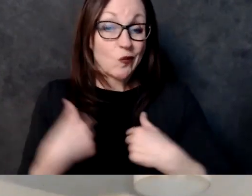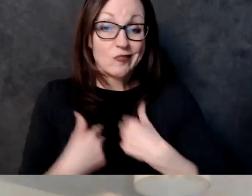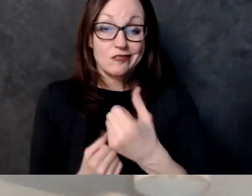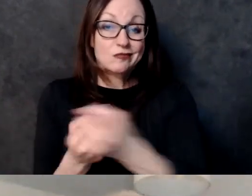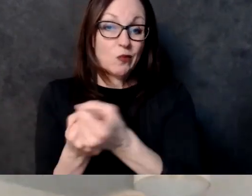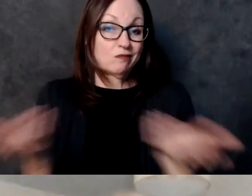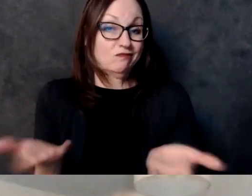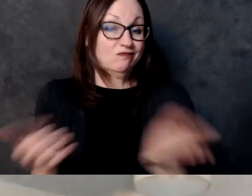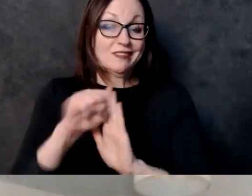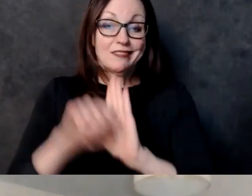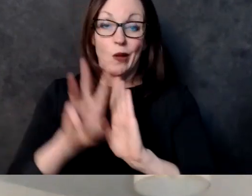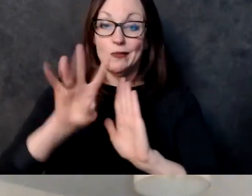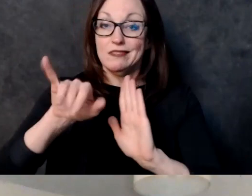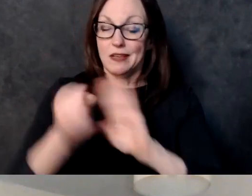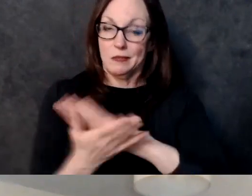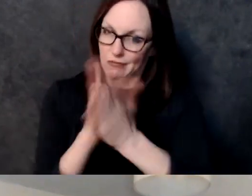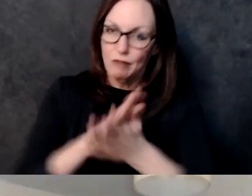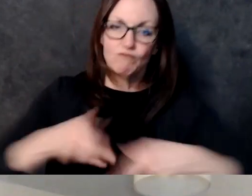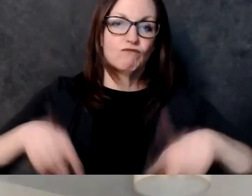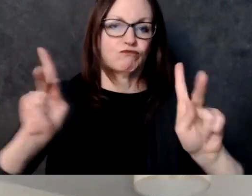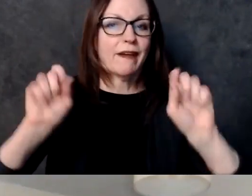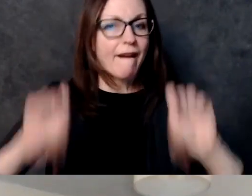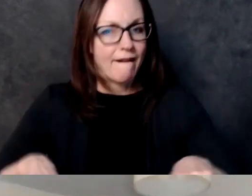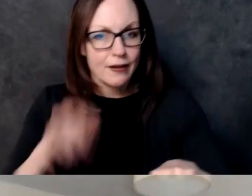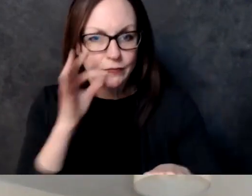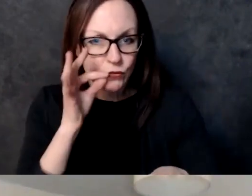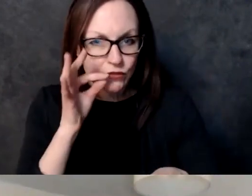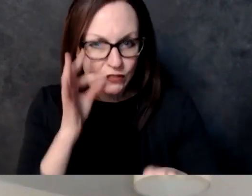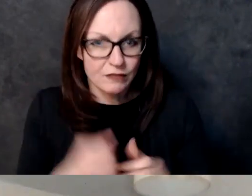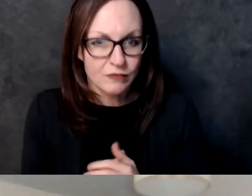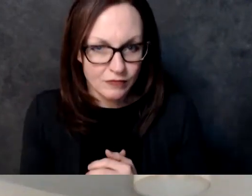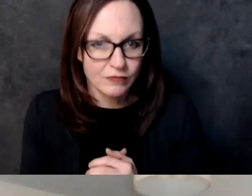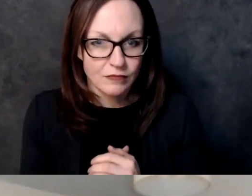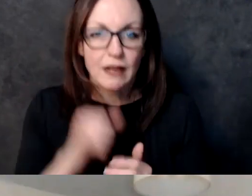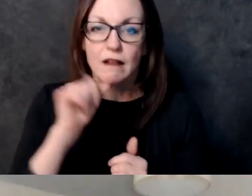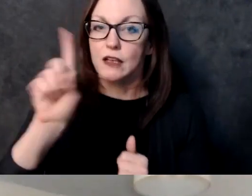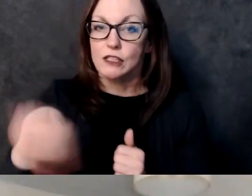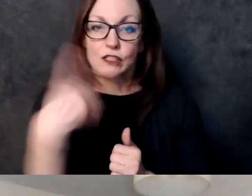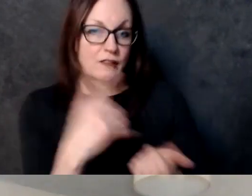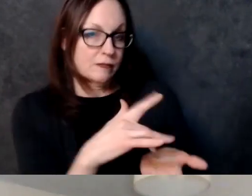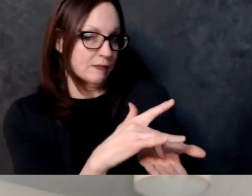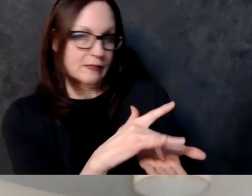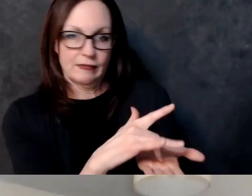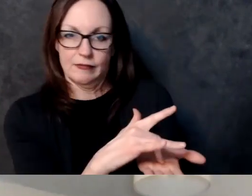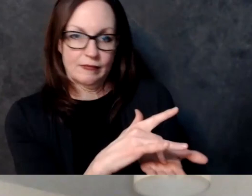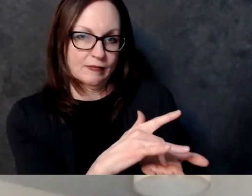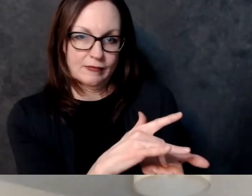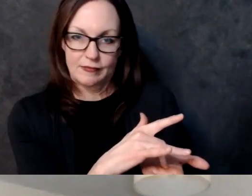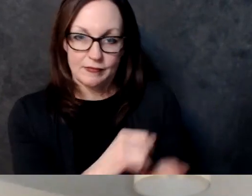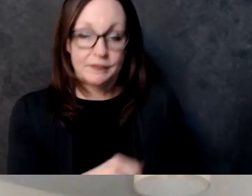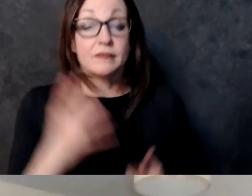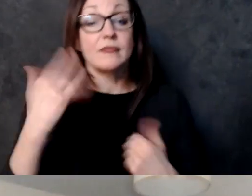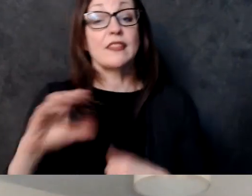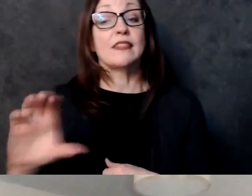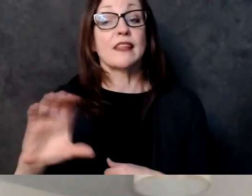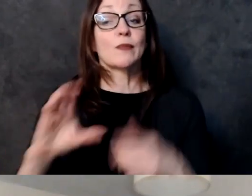no sense to me um if you look at other states that have already moved in that direction um i mean they're making